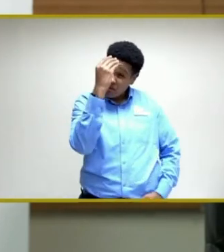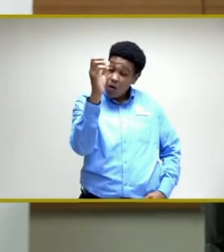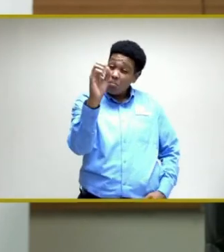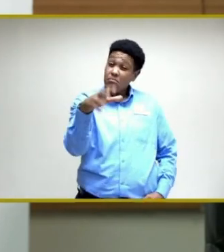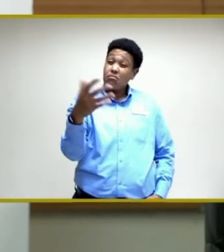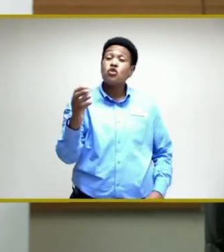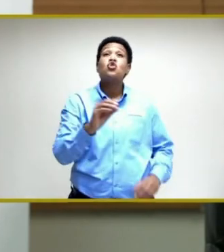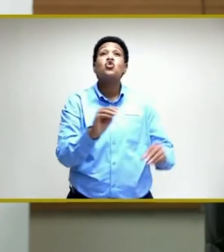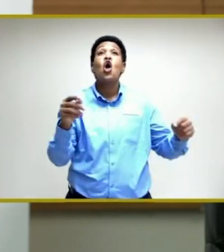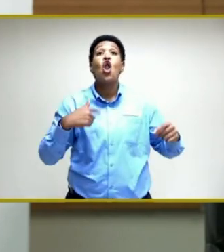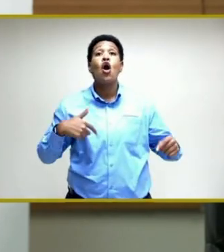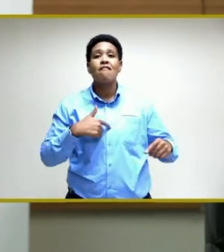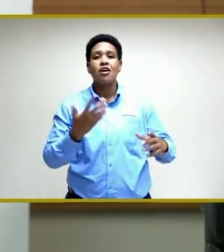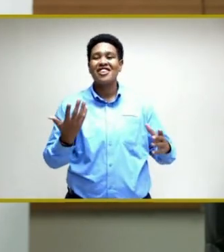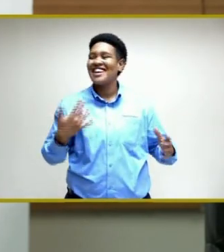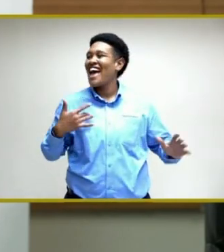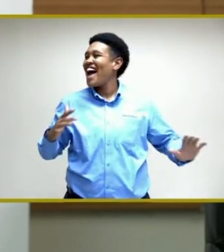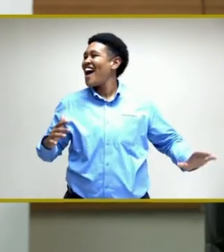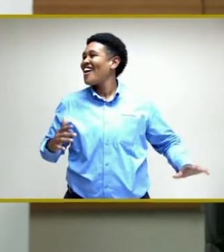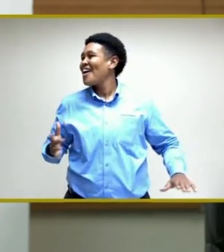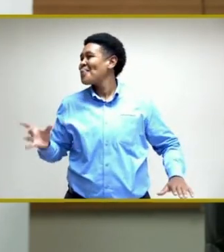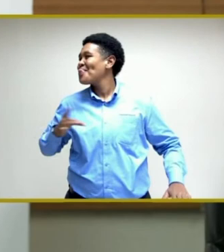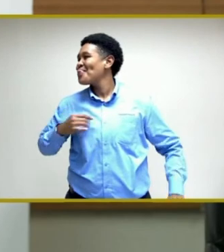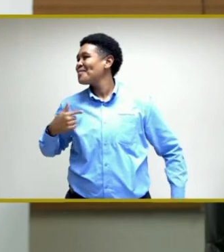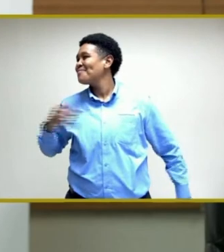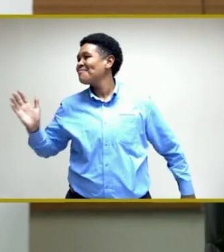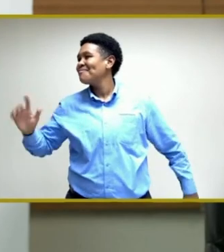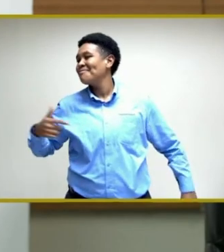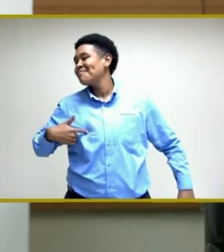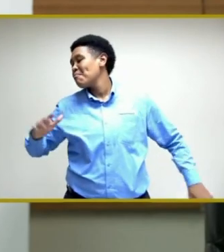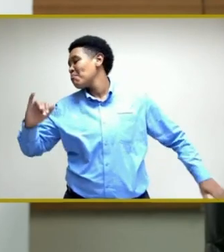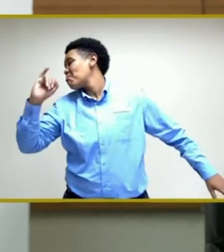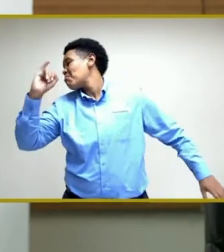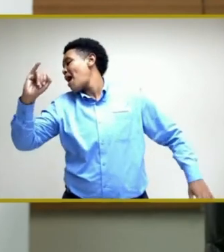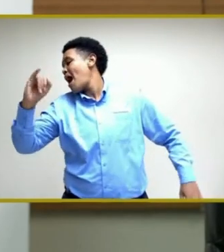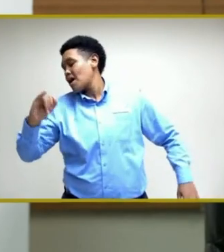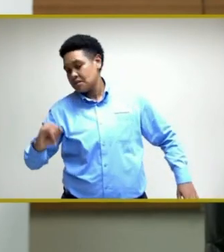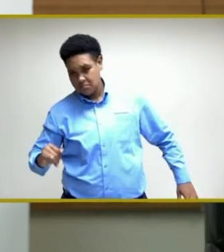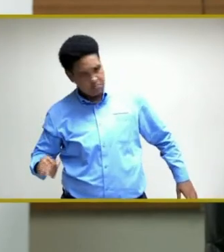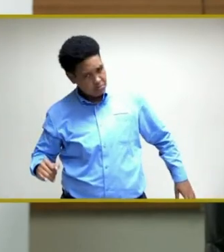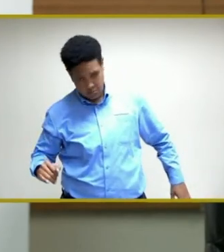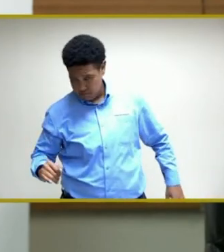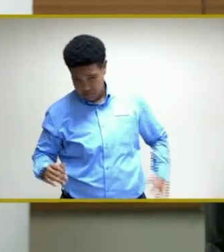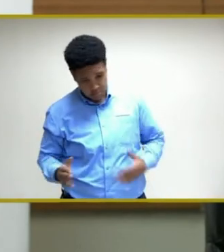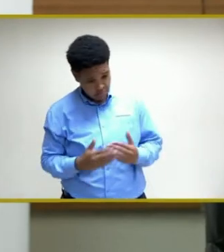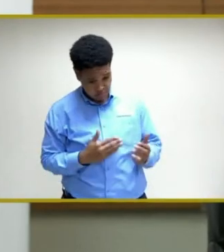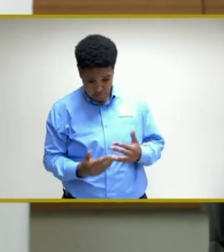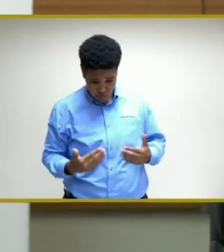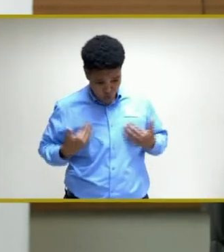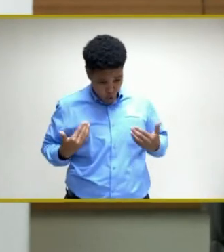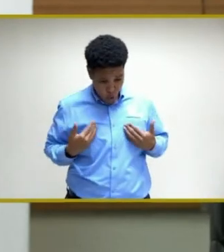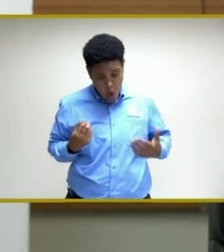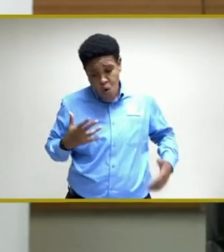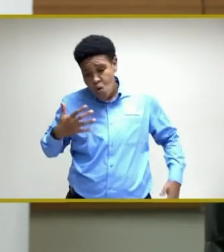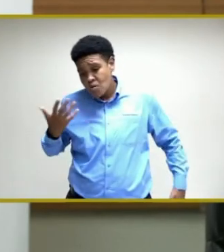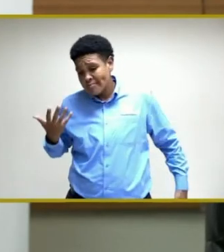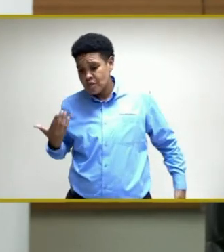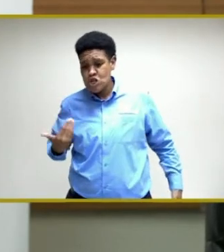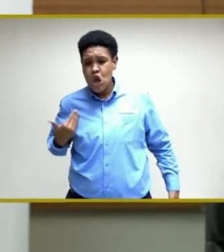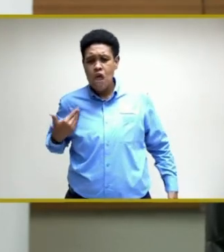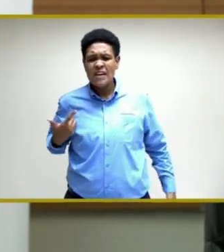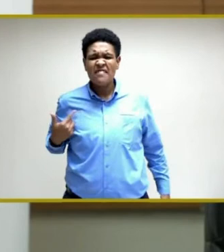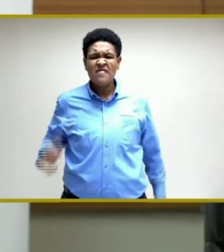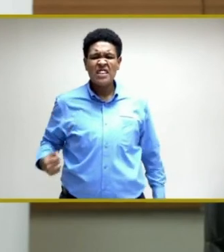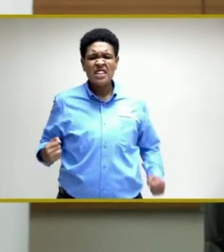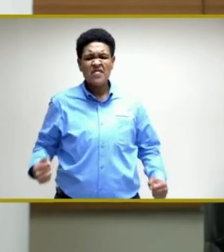none of us are immune, whether we are young, however you define young, or